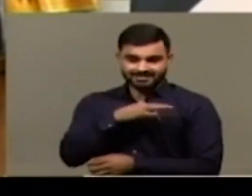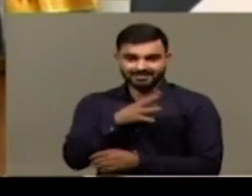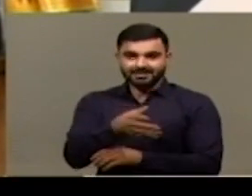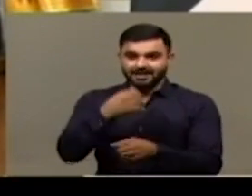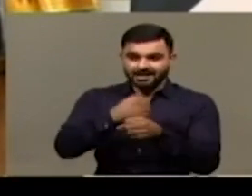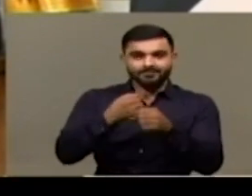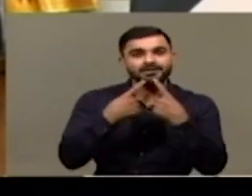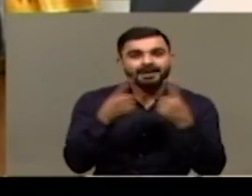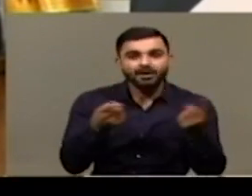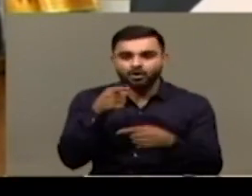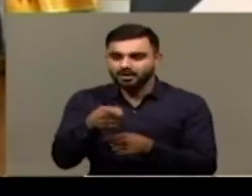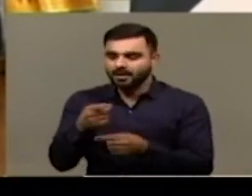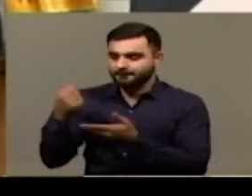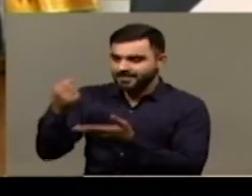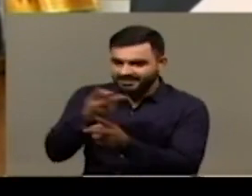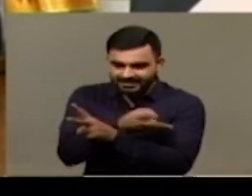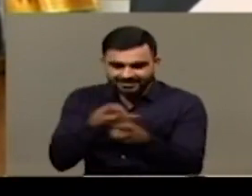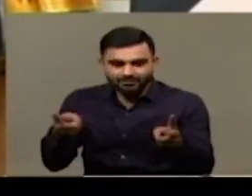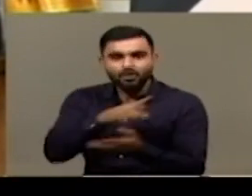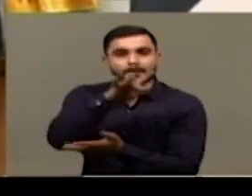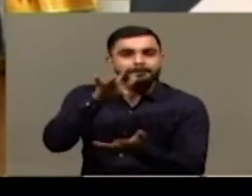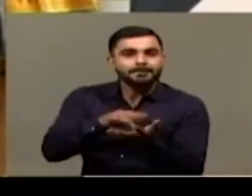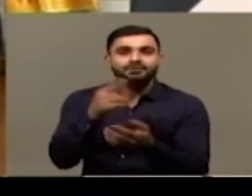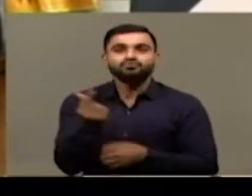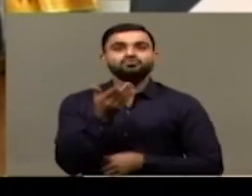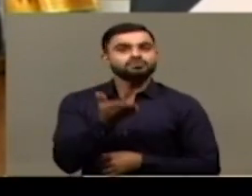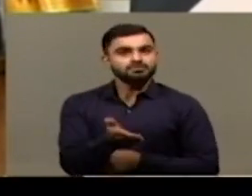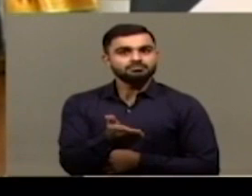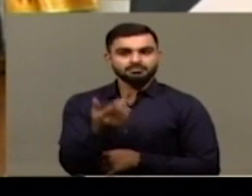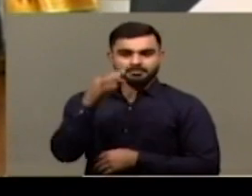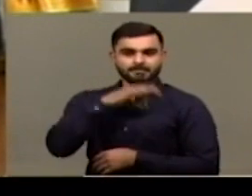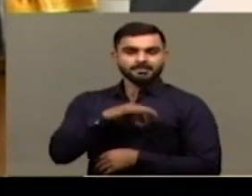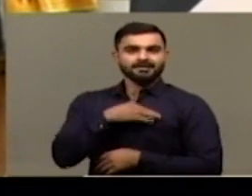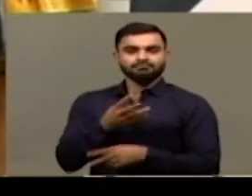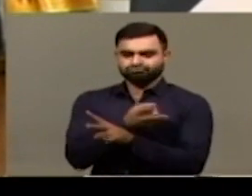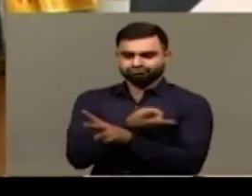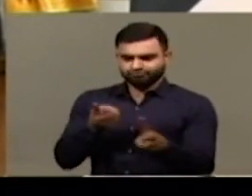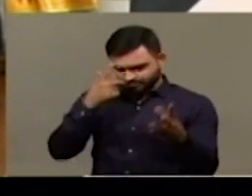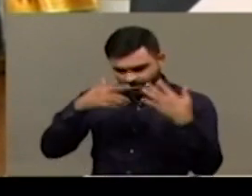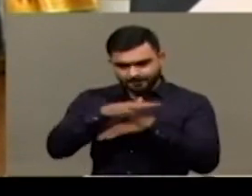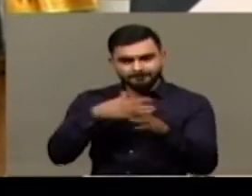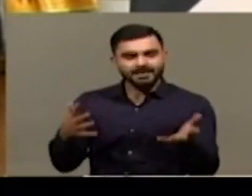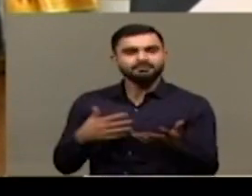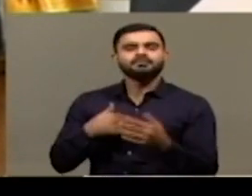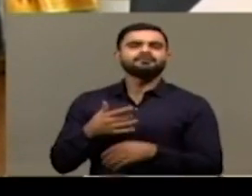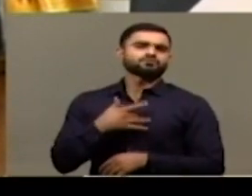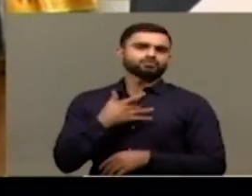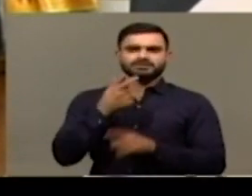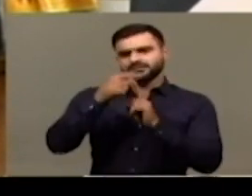so that they can benefit from these various schemes. So, personally feel that every state government should